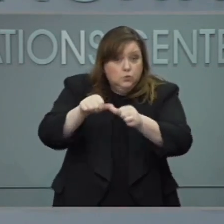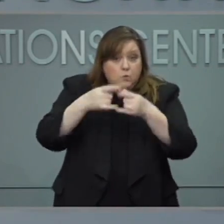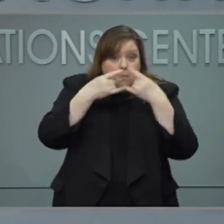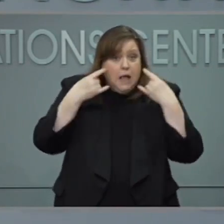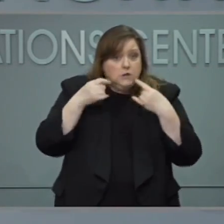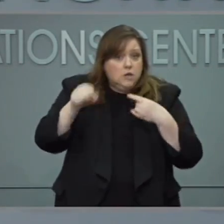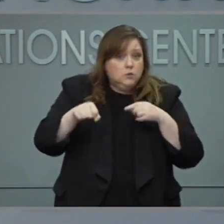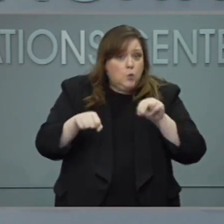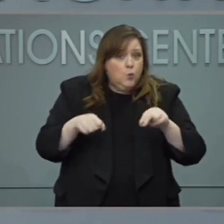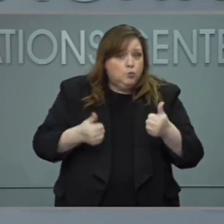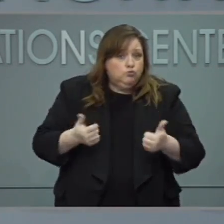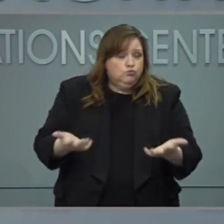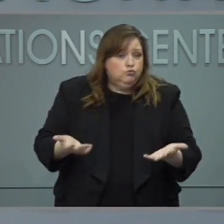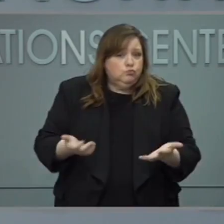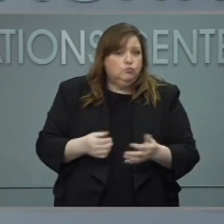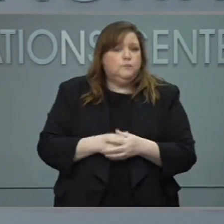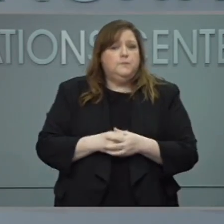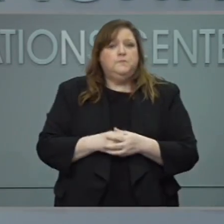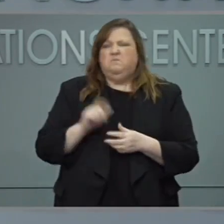Dr. Cohen, I'll let you take that.